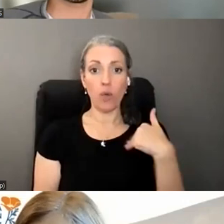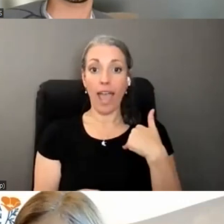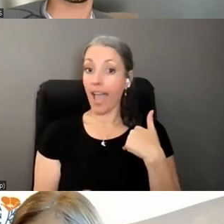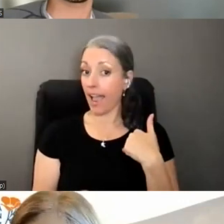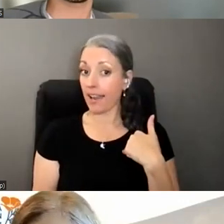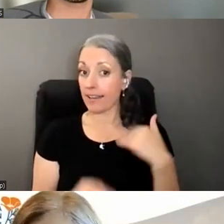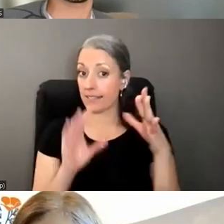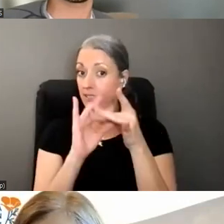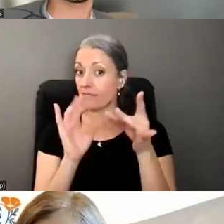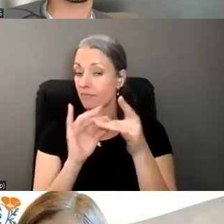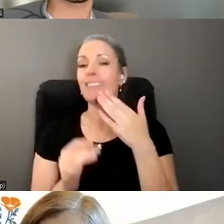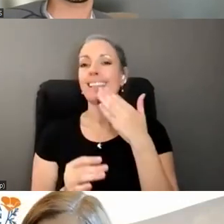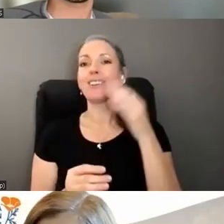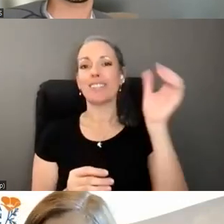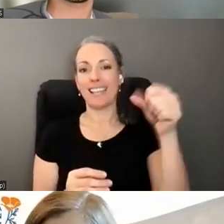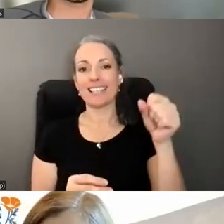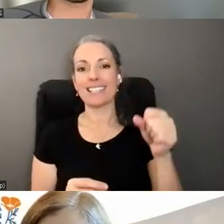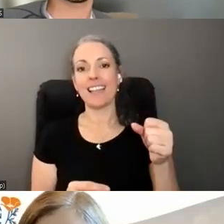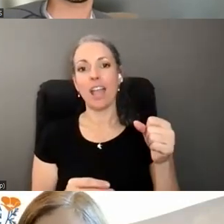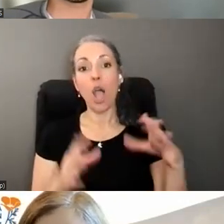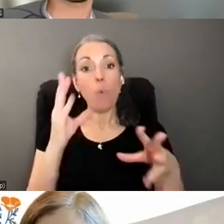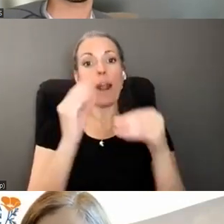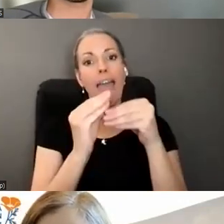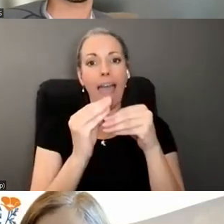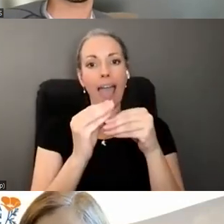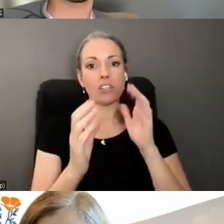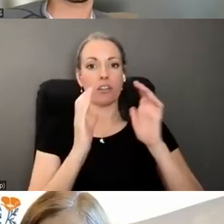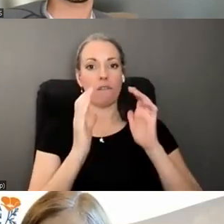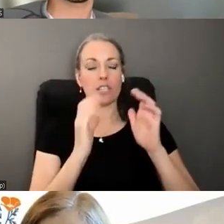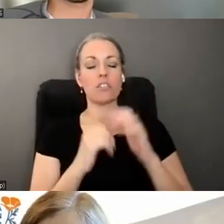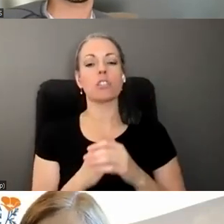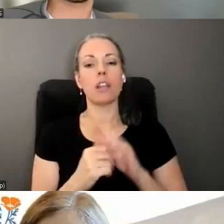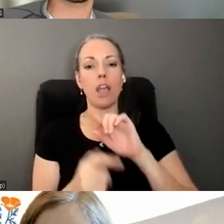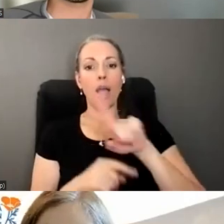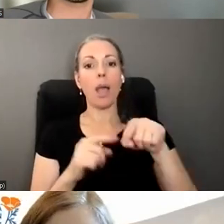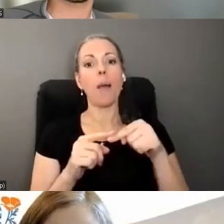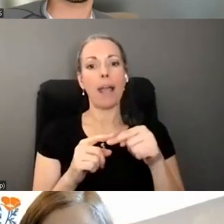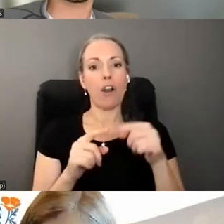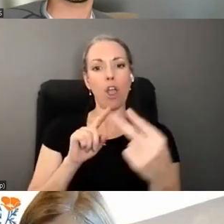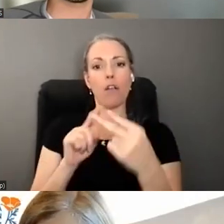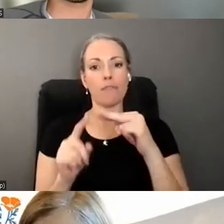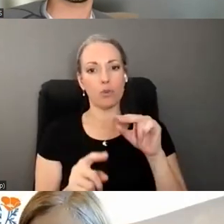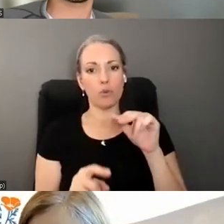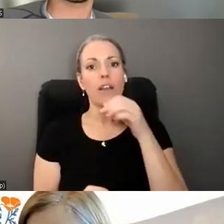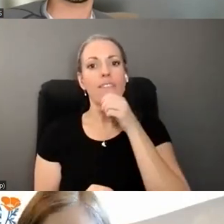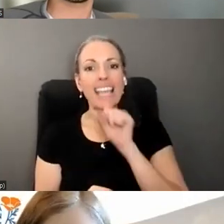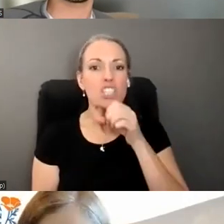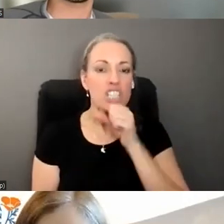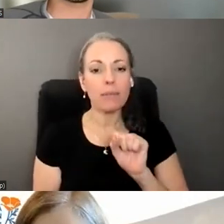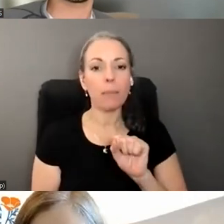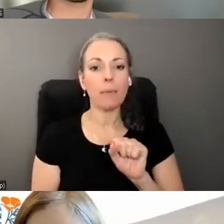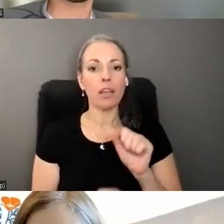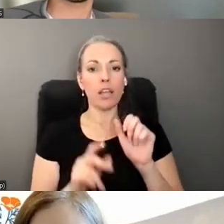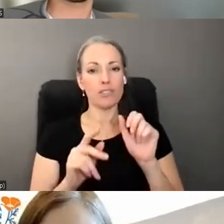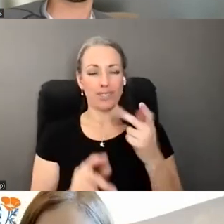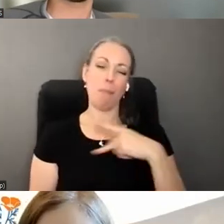had a comment thank you thank you um I just wanted to kind of add to this conversation about um our view of ageism um just a personal